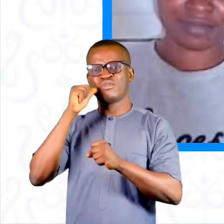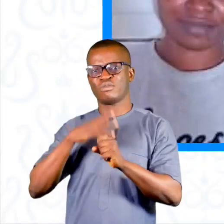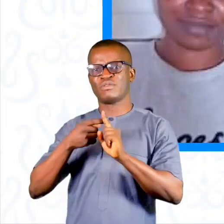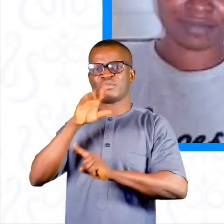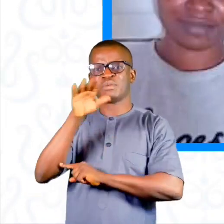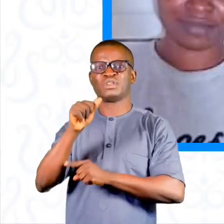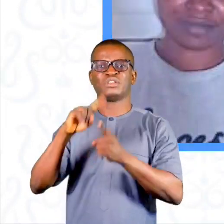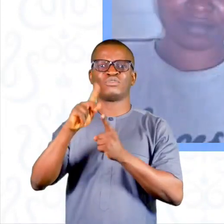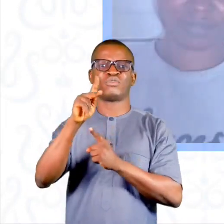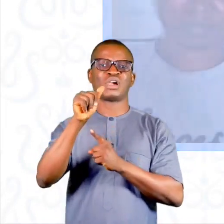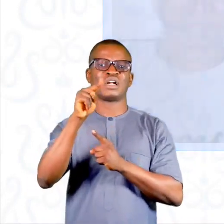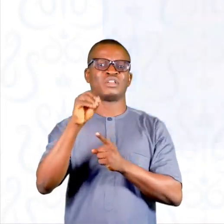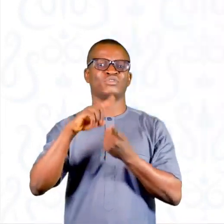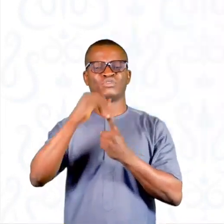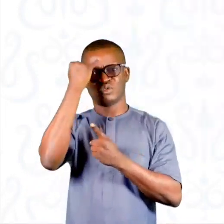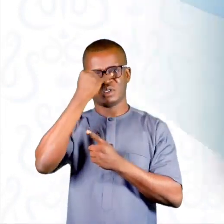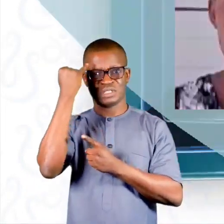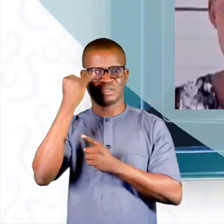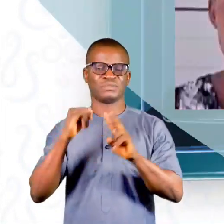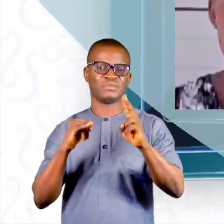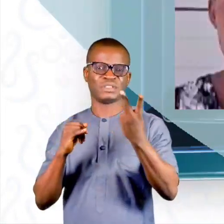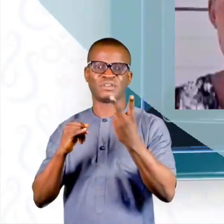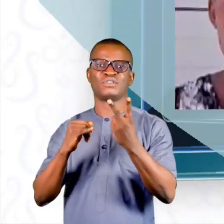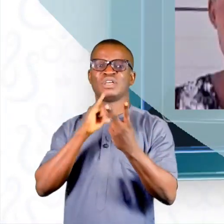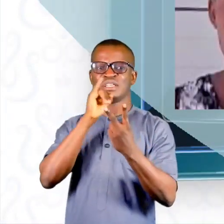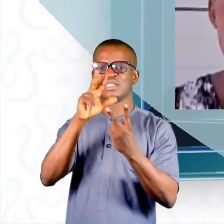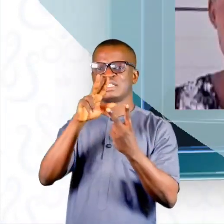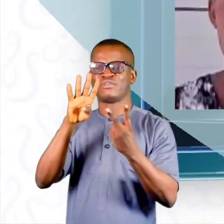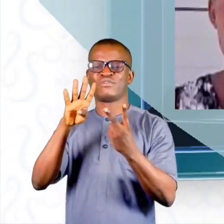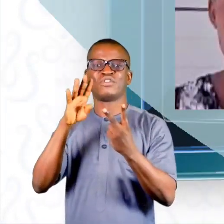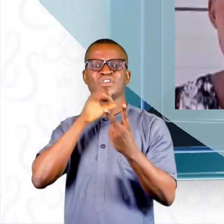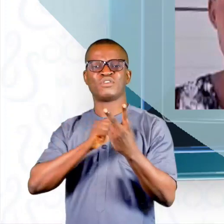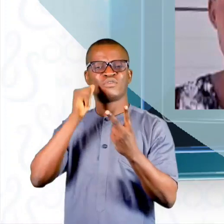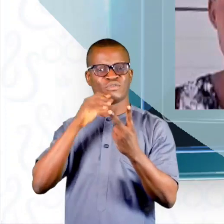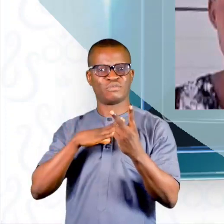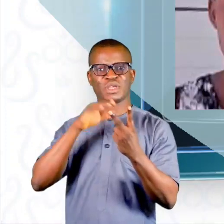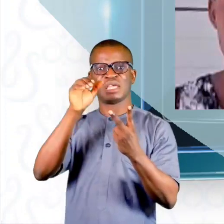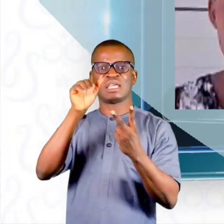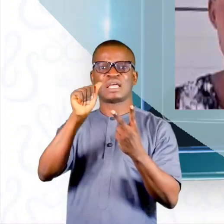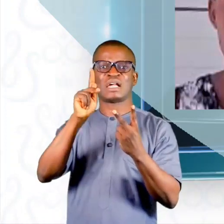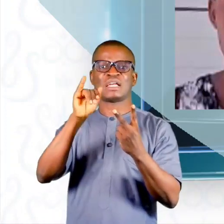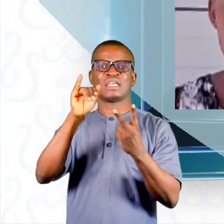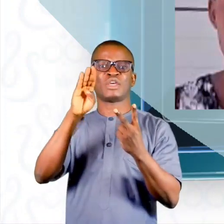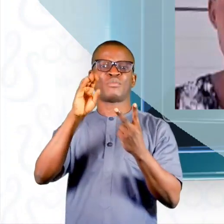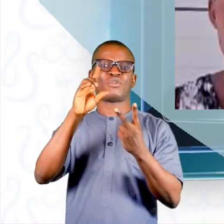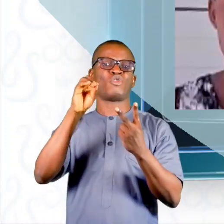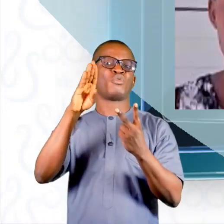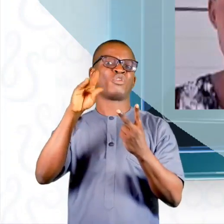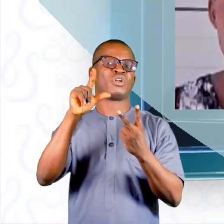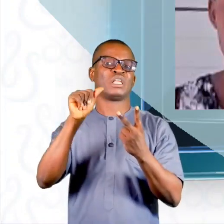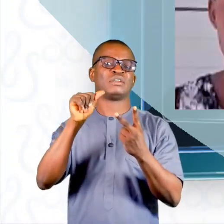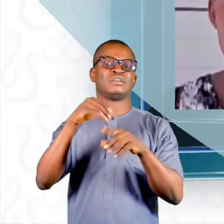Abuja through Canu to Italy. The second convict, a 34-year-old female, Akimba Balambu Tunrayo,